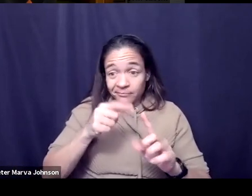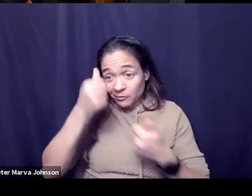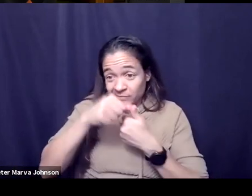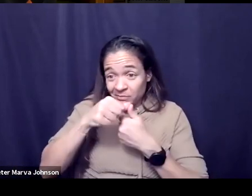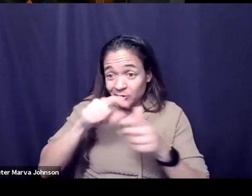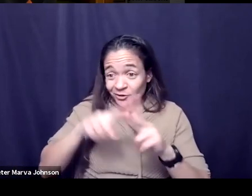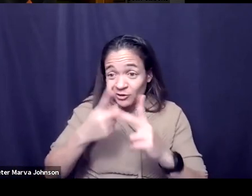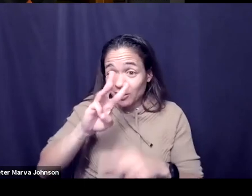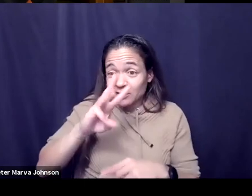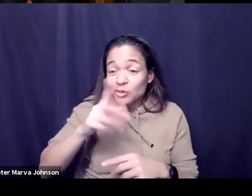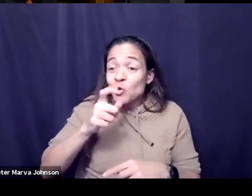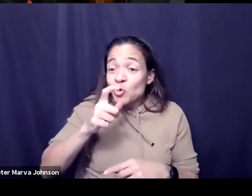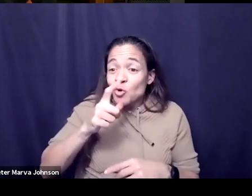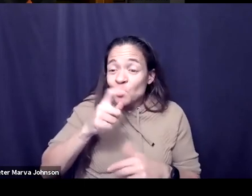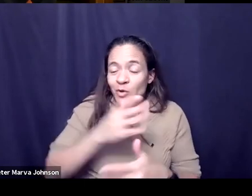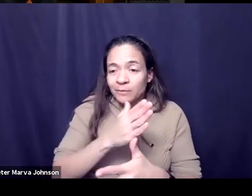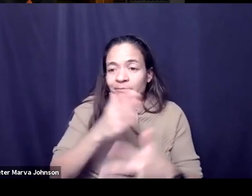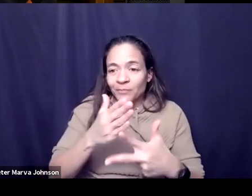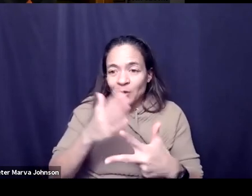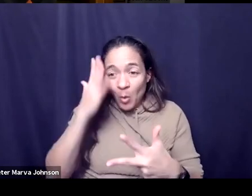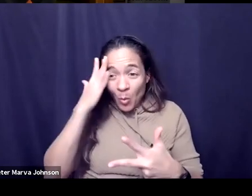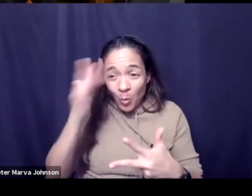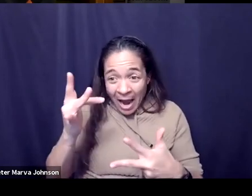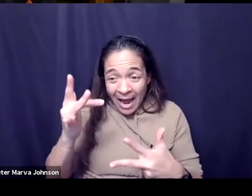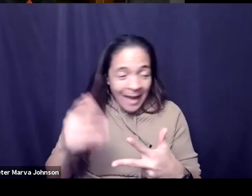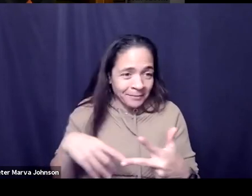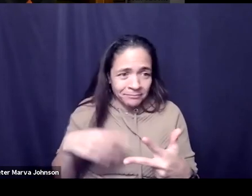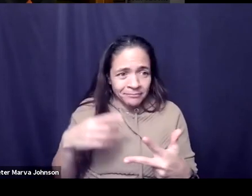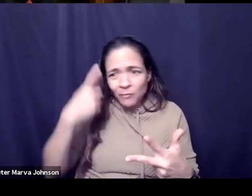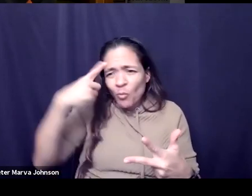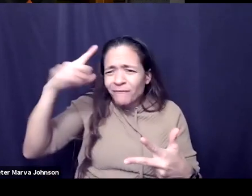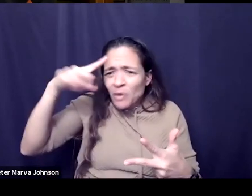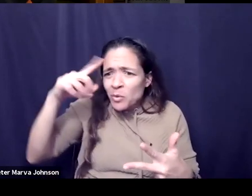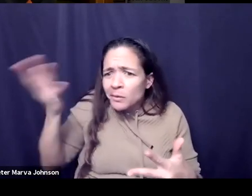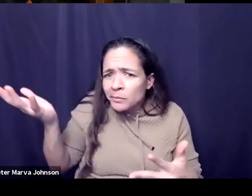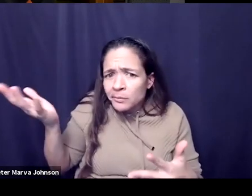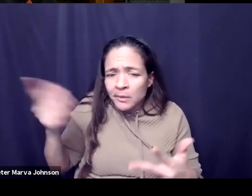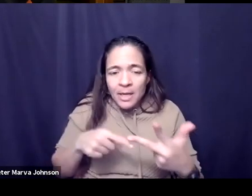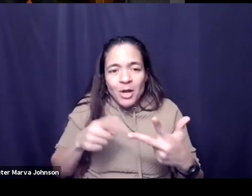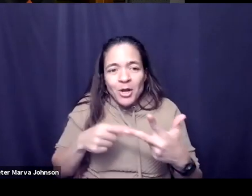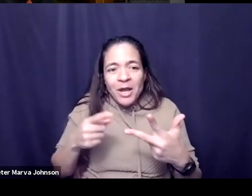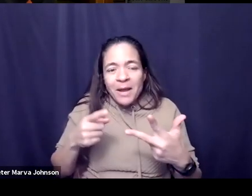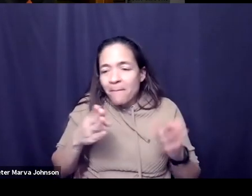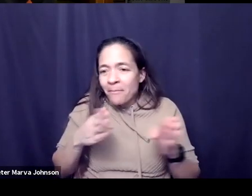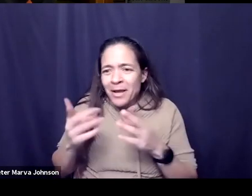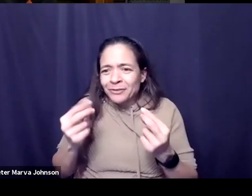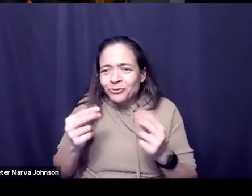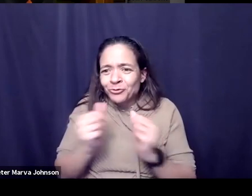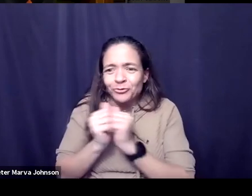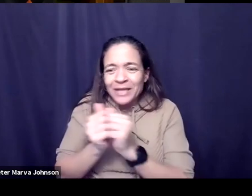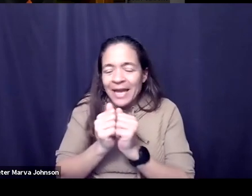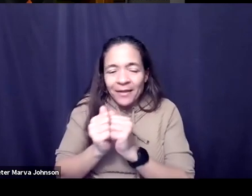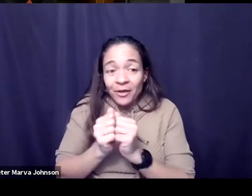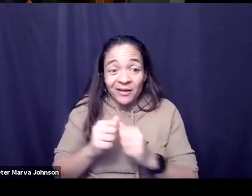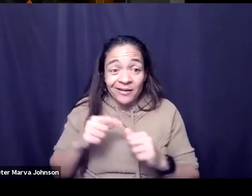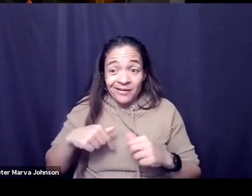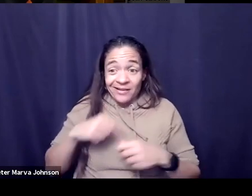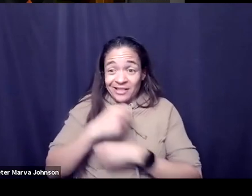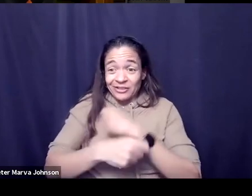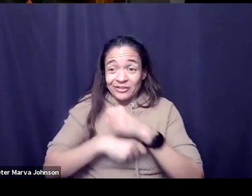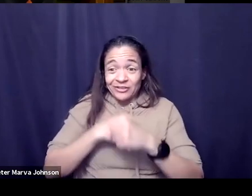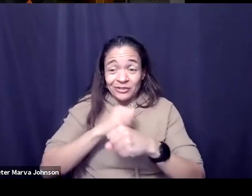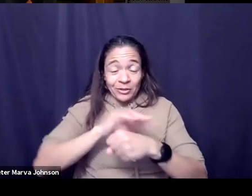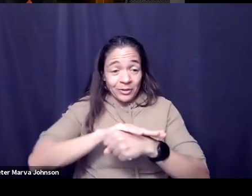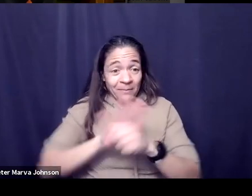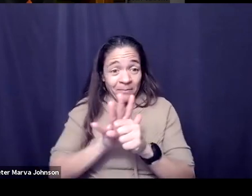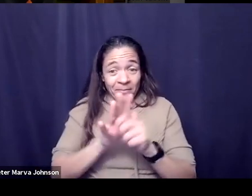together and why are they going to come together what is the purpose of this group and then what they're going to do together uh you know this year with the pandemic we've seen